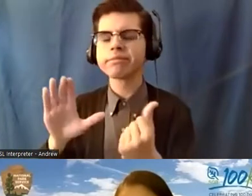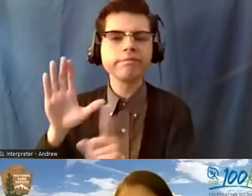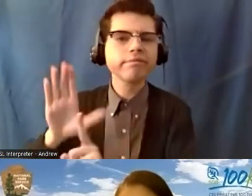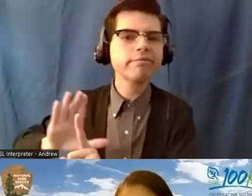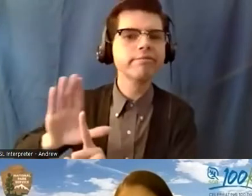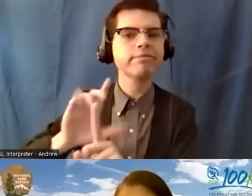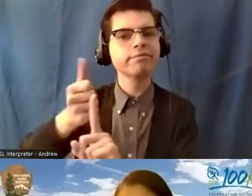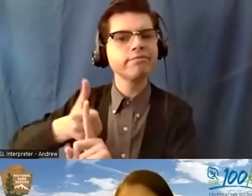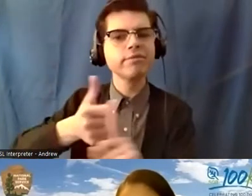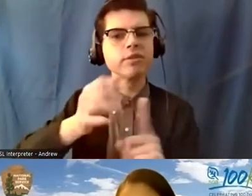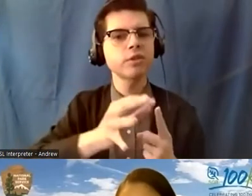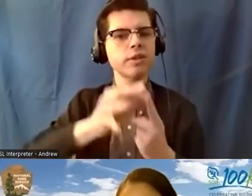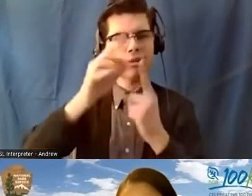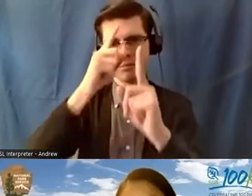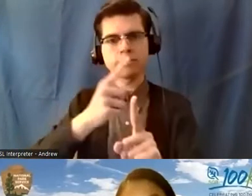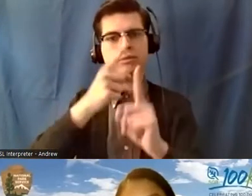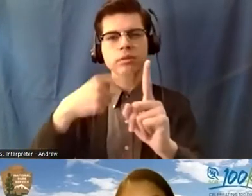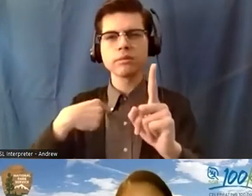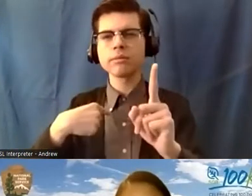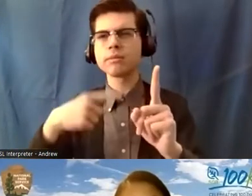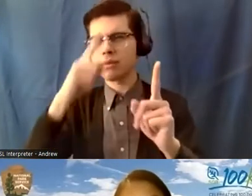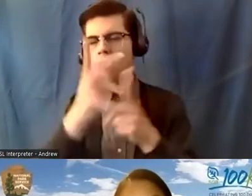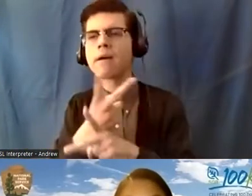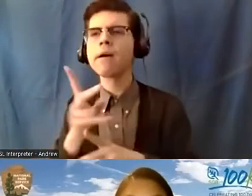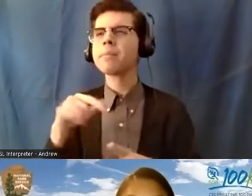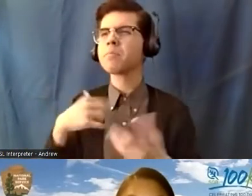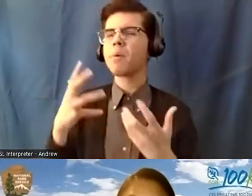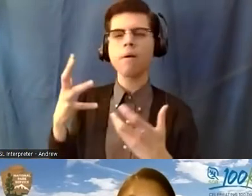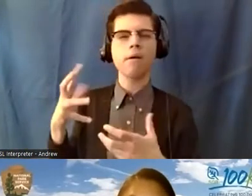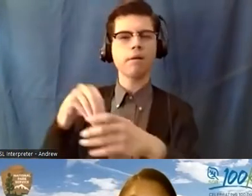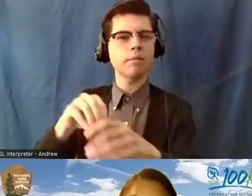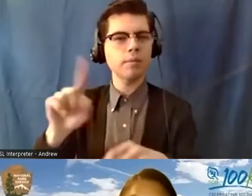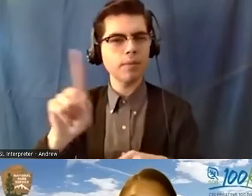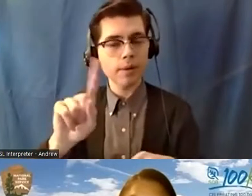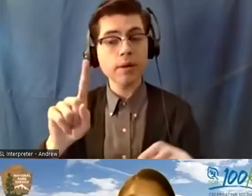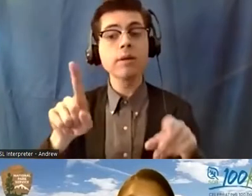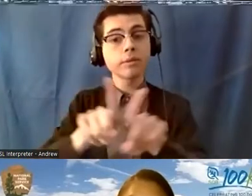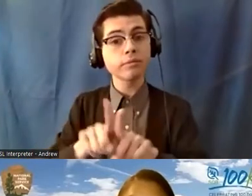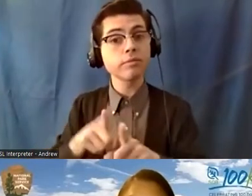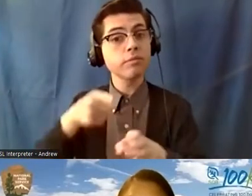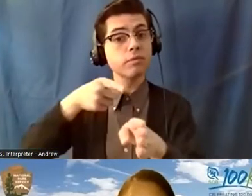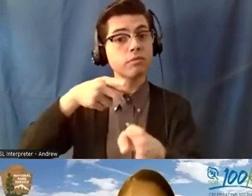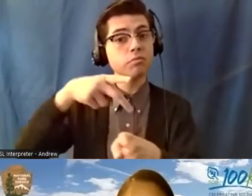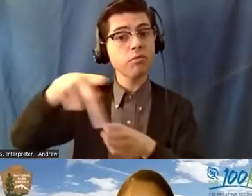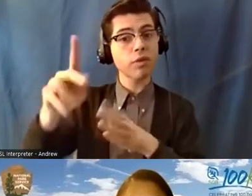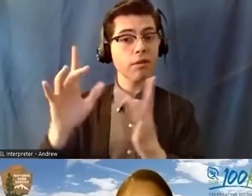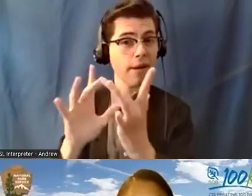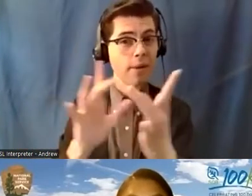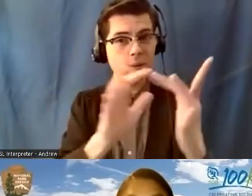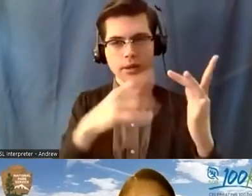where I would want to establish myself and try to just build that professional network, get to work with amazing people,